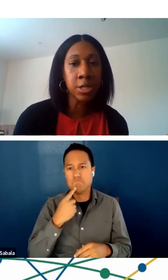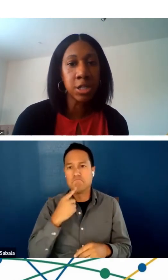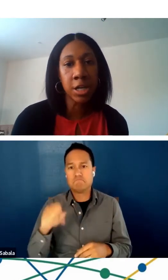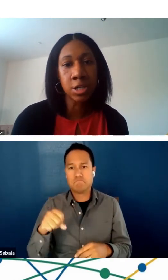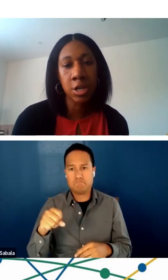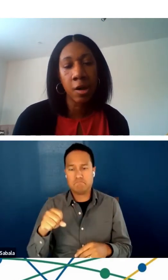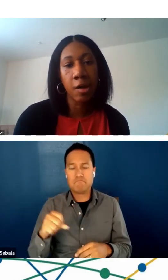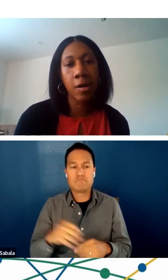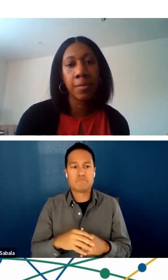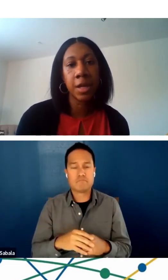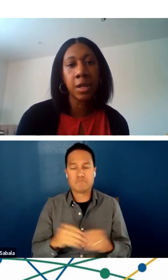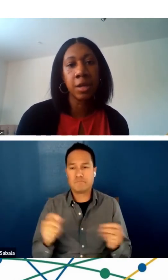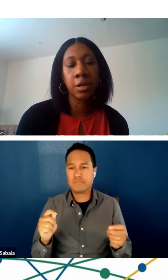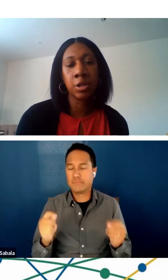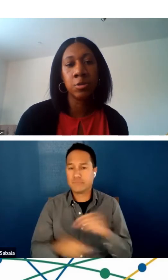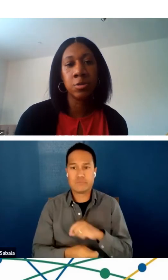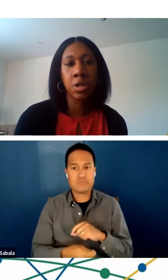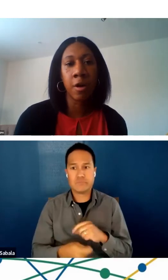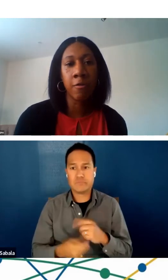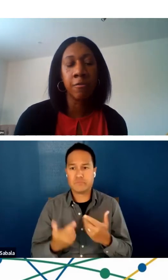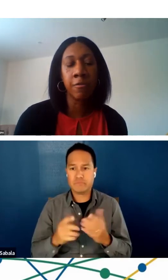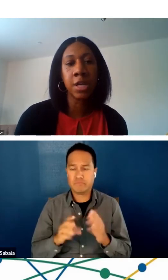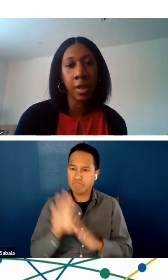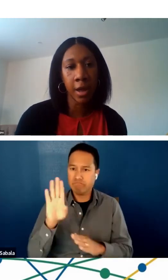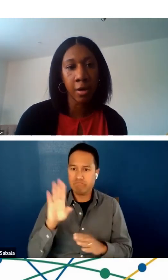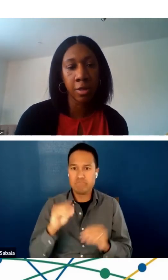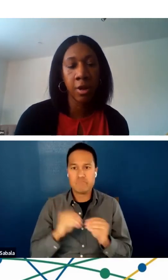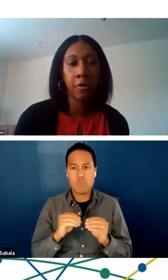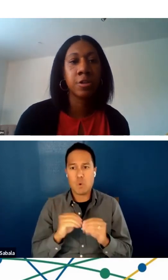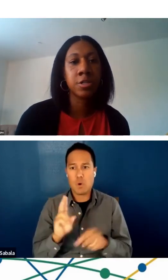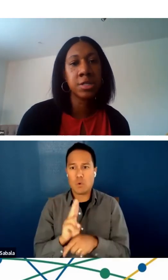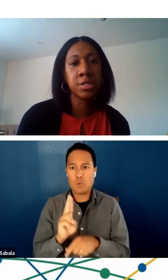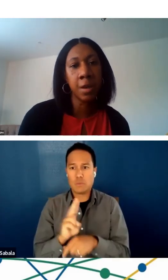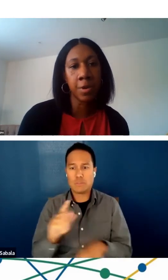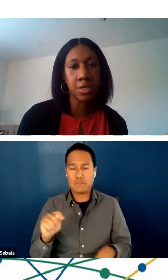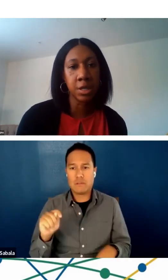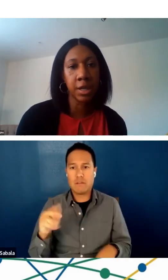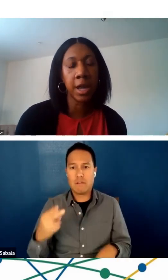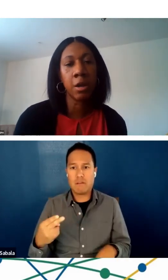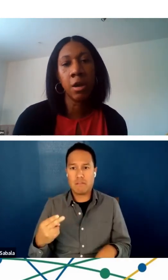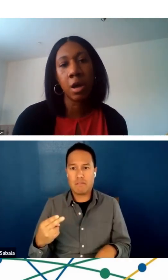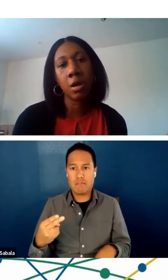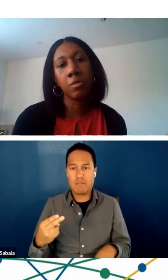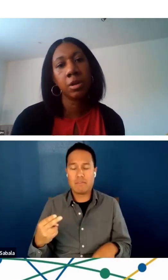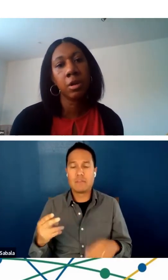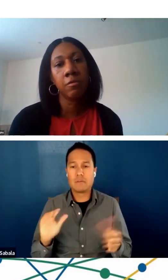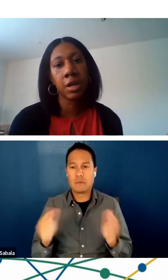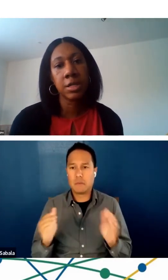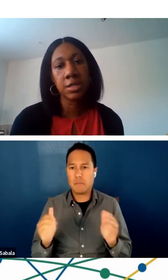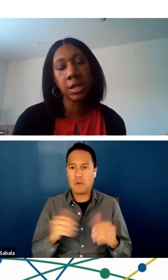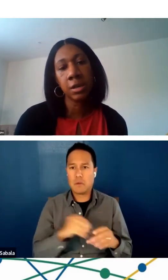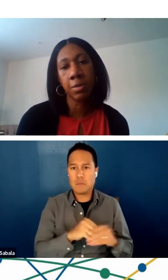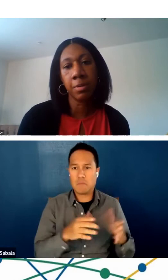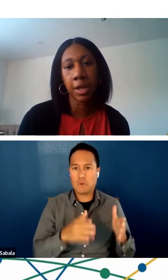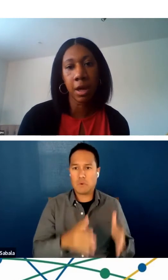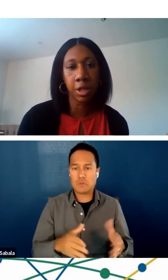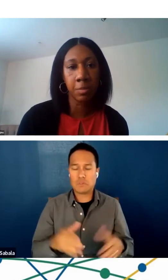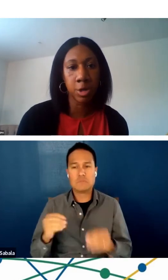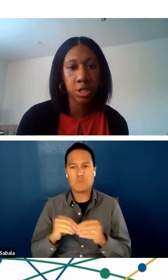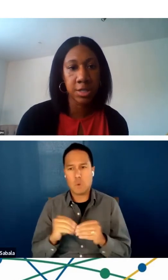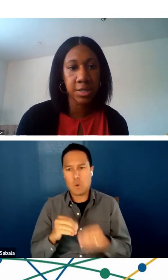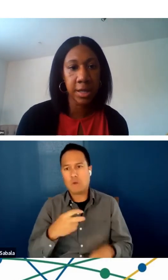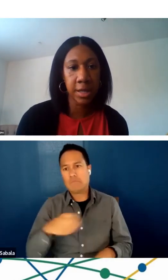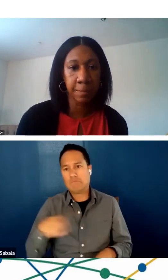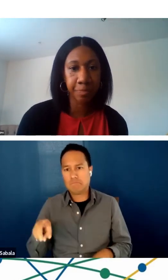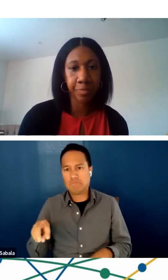rapid change in use of telehealth versus in-person care with the COVID-19 public